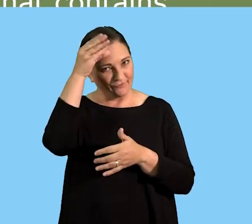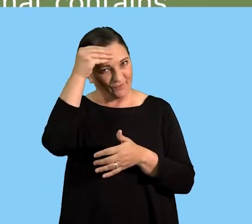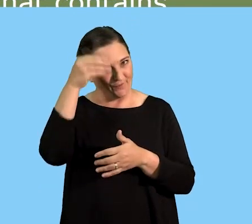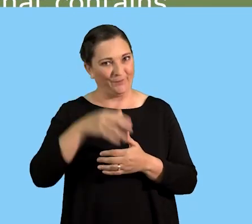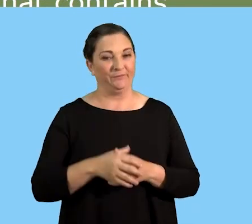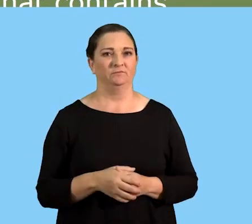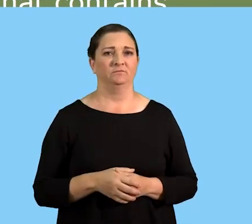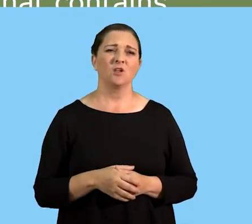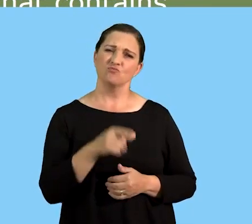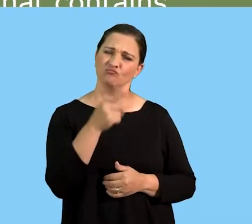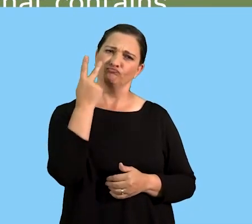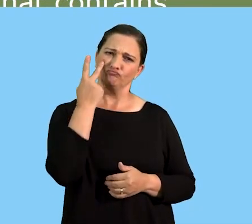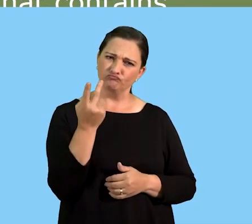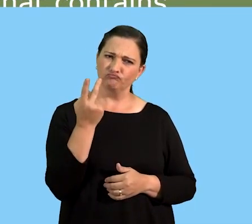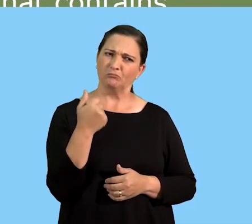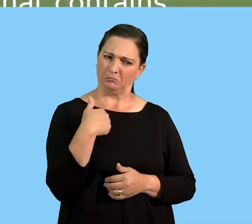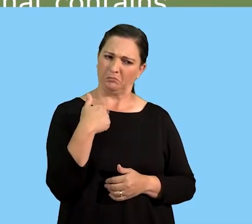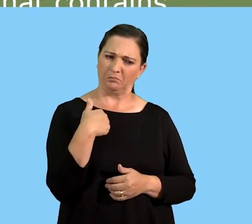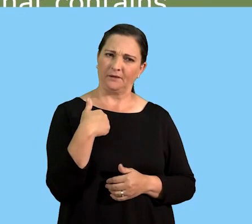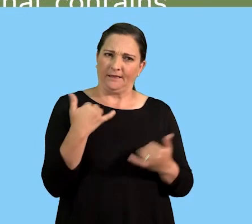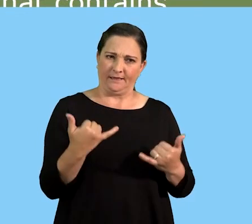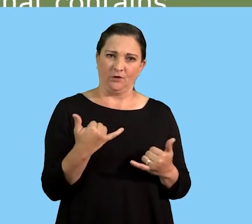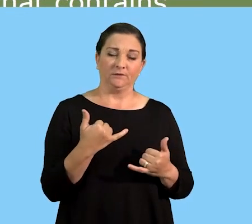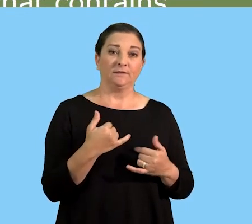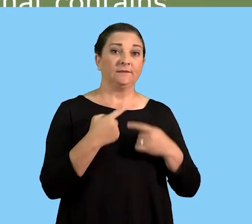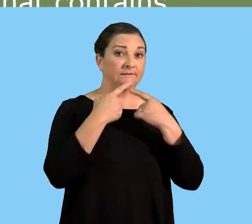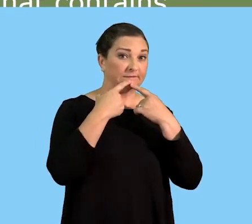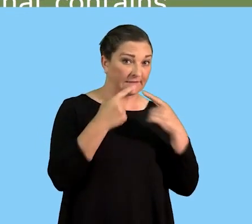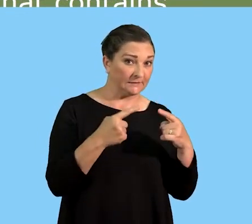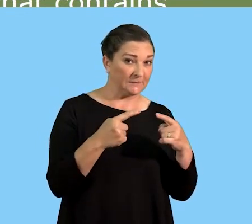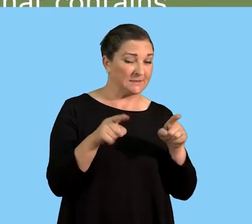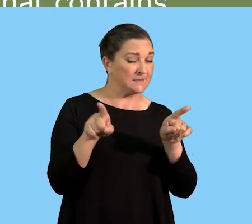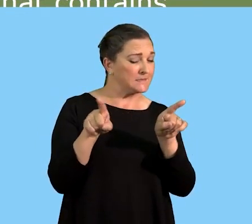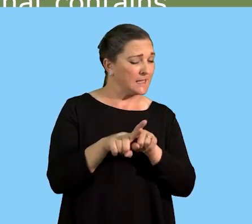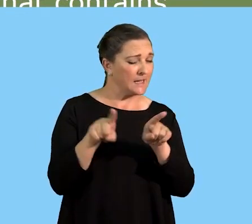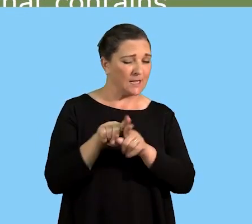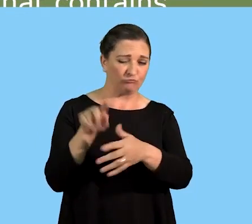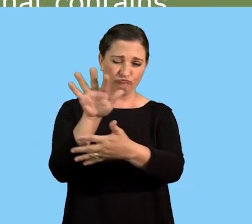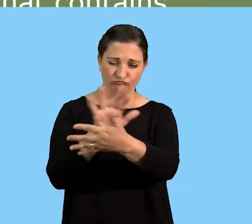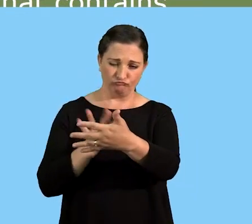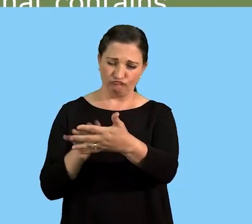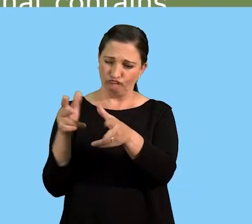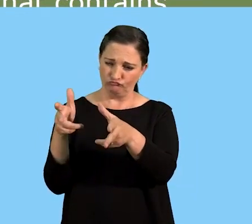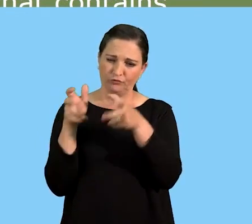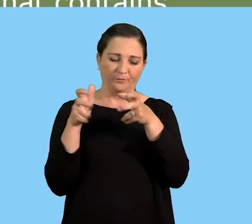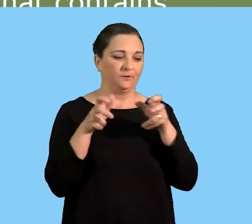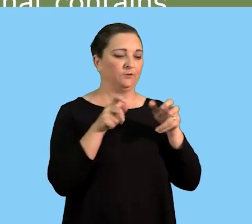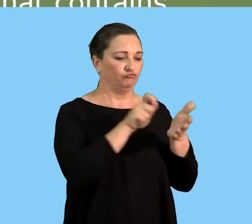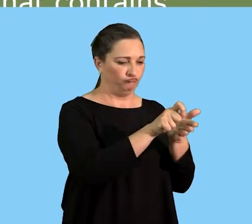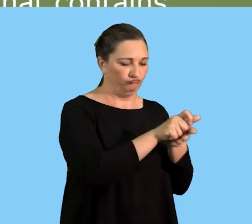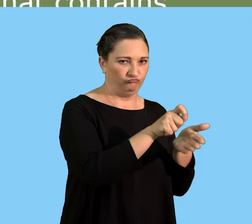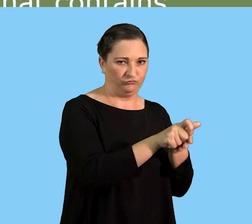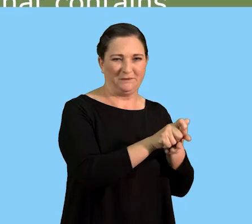information. Now, as you can see, I have written the statement exactly as it